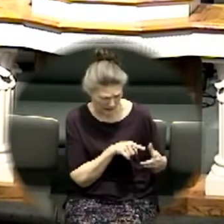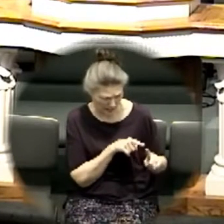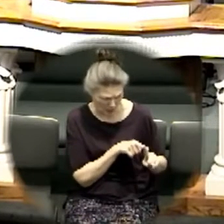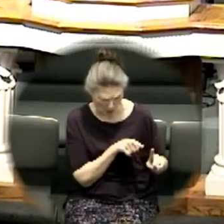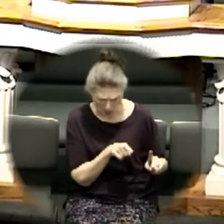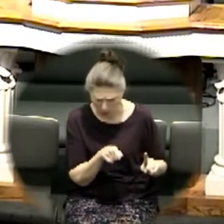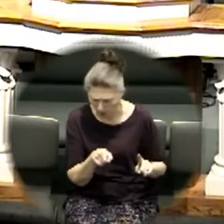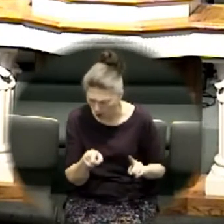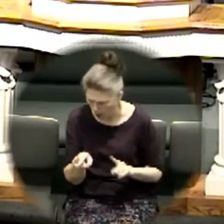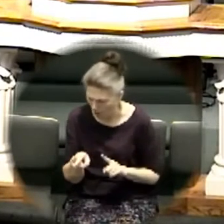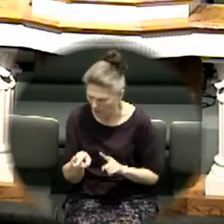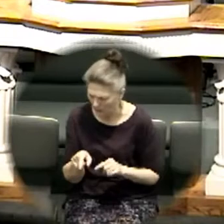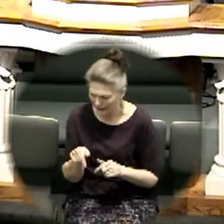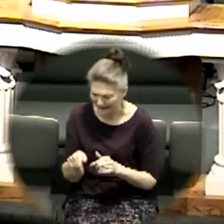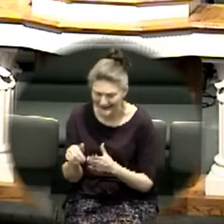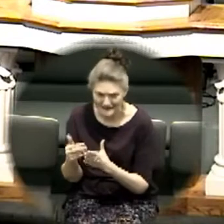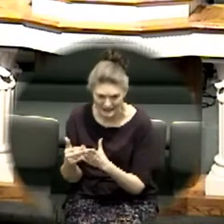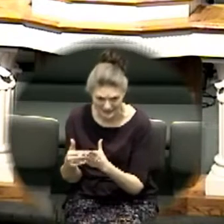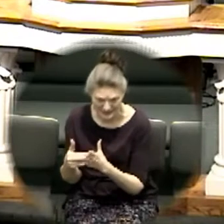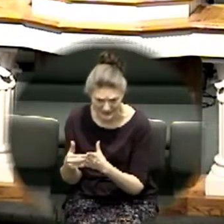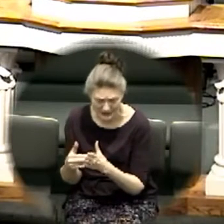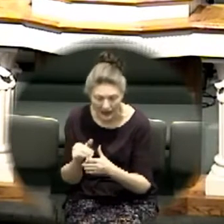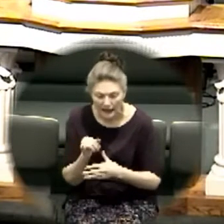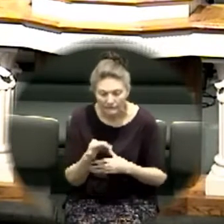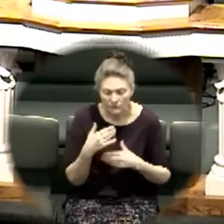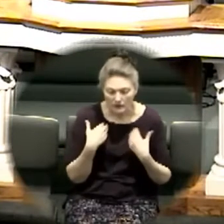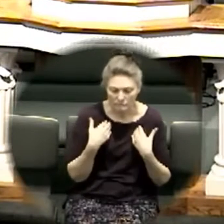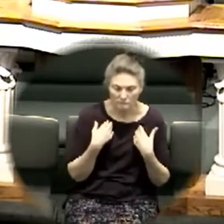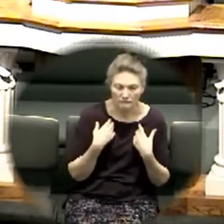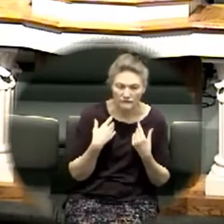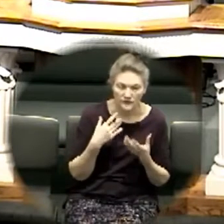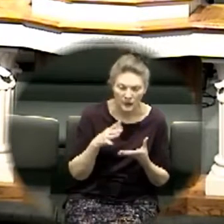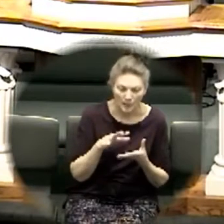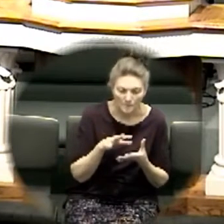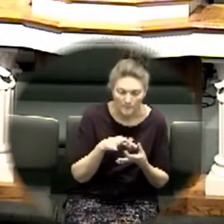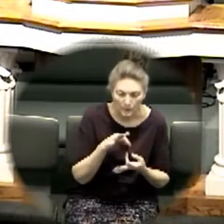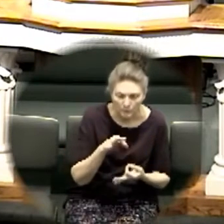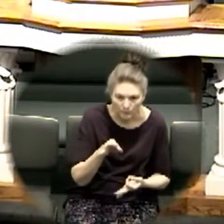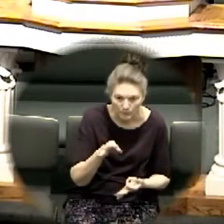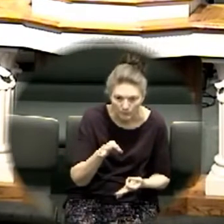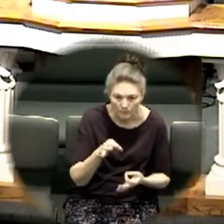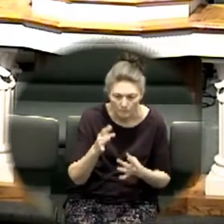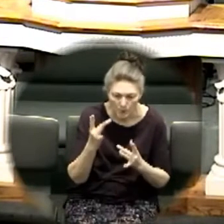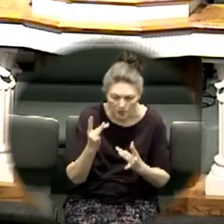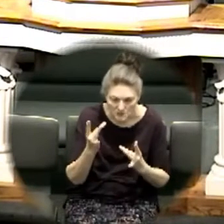if you have the presence and the mercy and the blood we need to get out in front